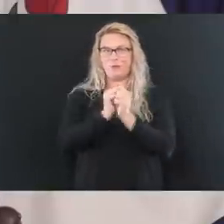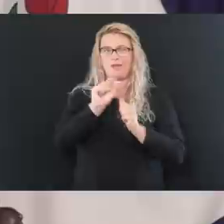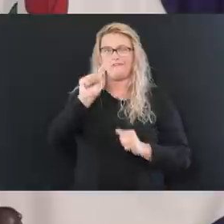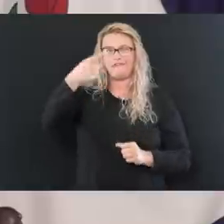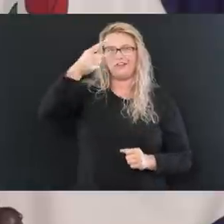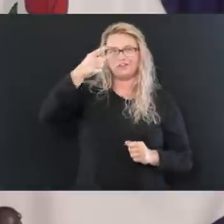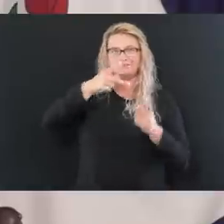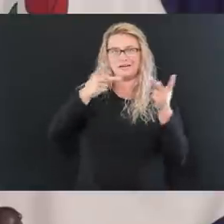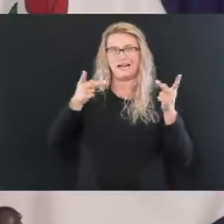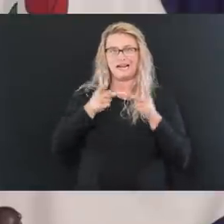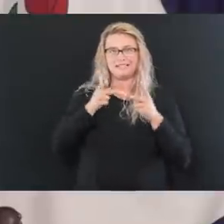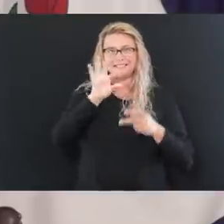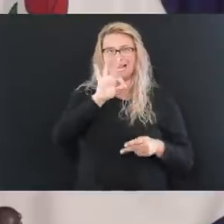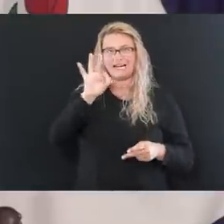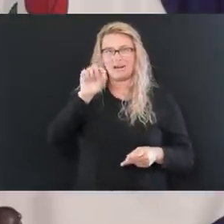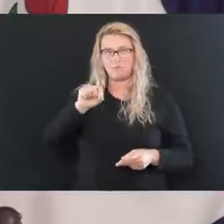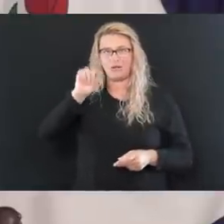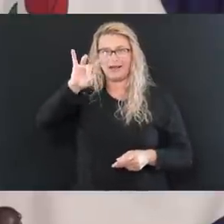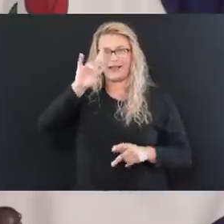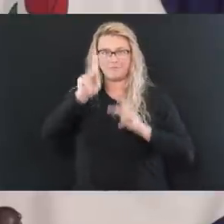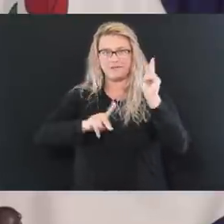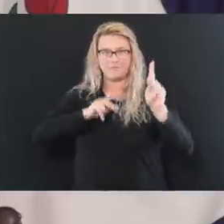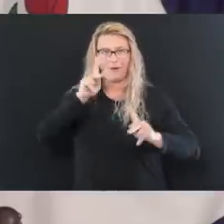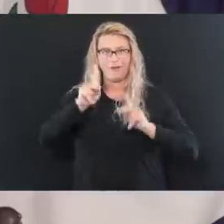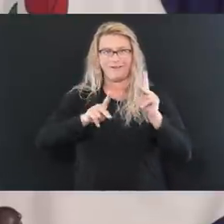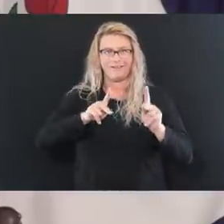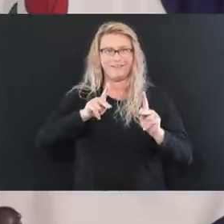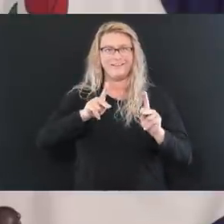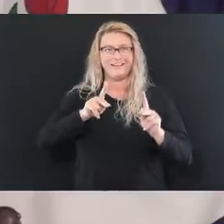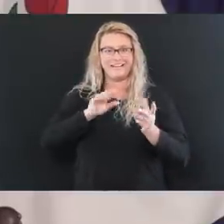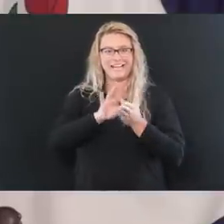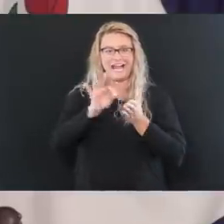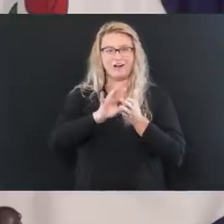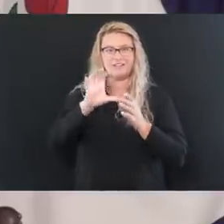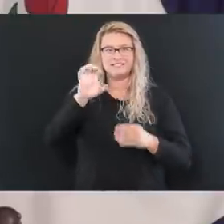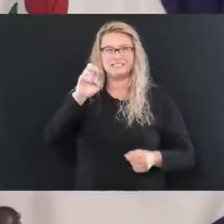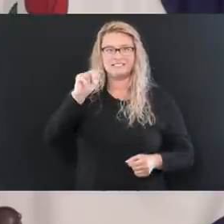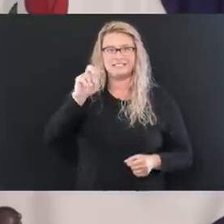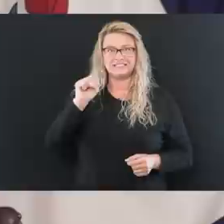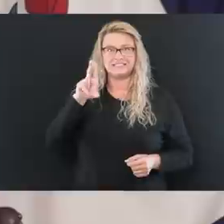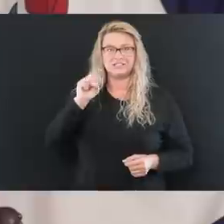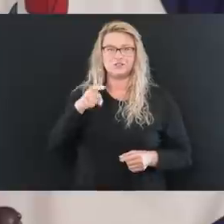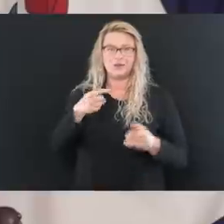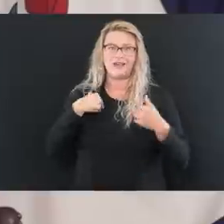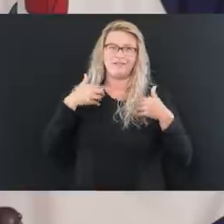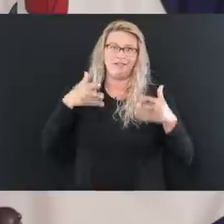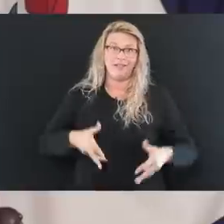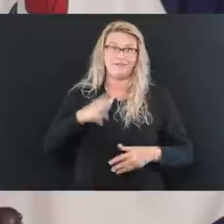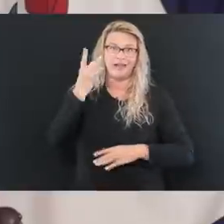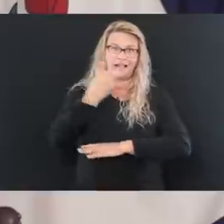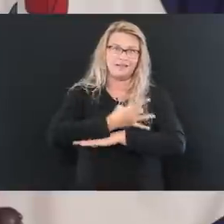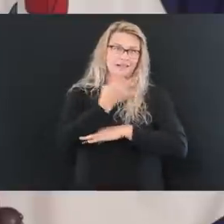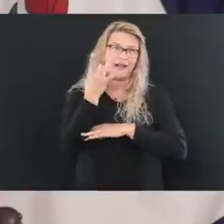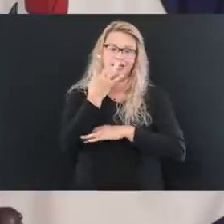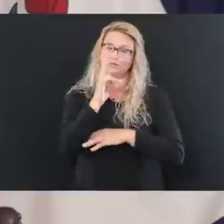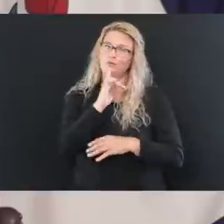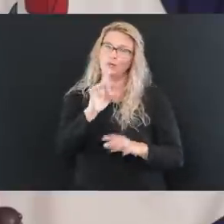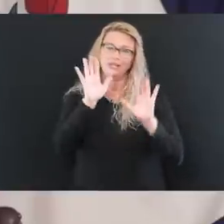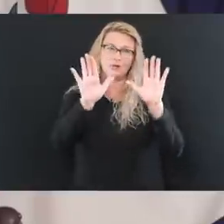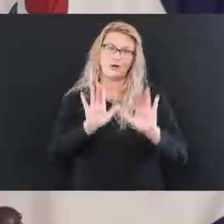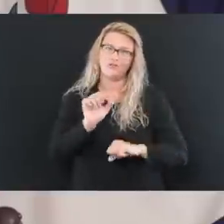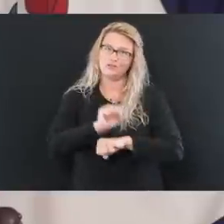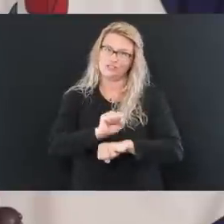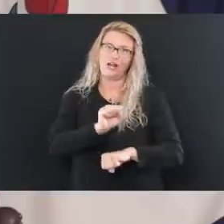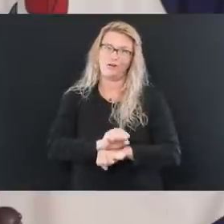.8% of our residents so far counted. You have eight days left. Unbelievable. Way to go, everybody.